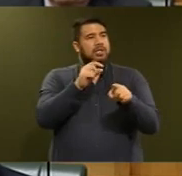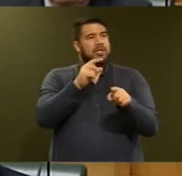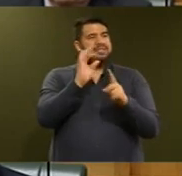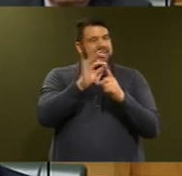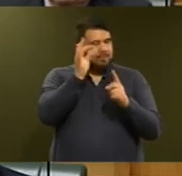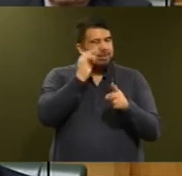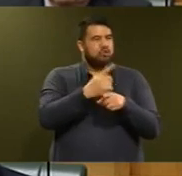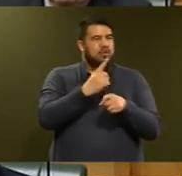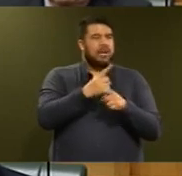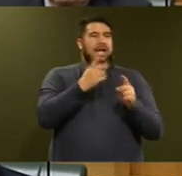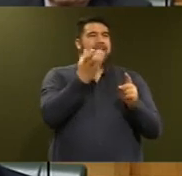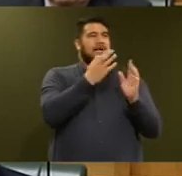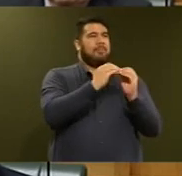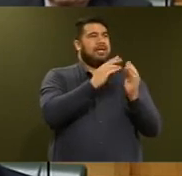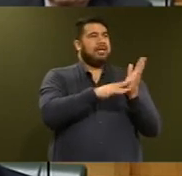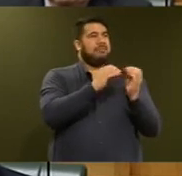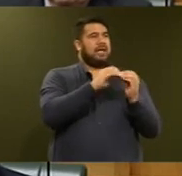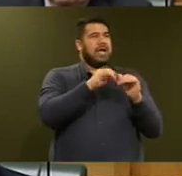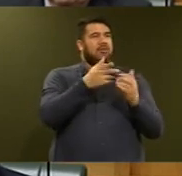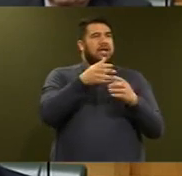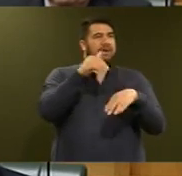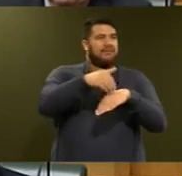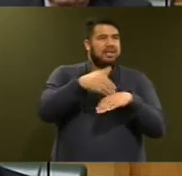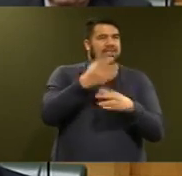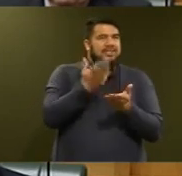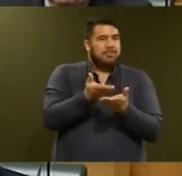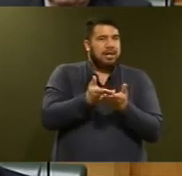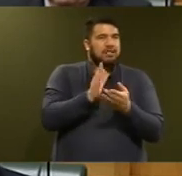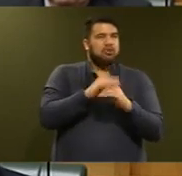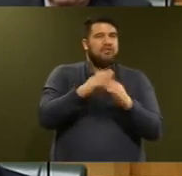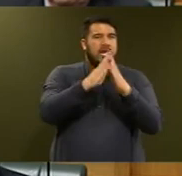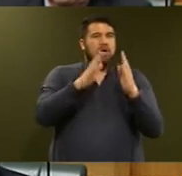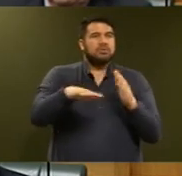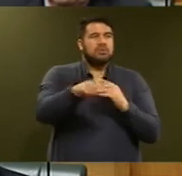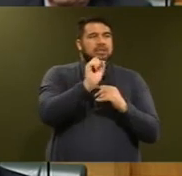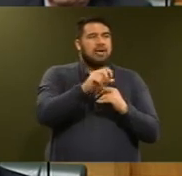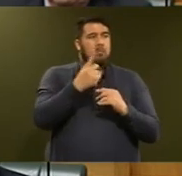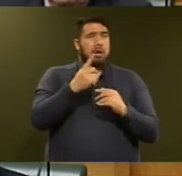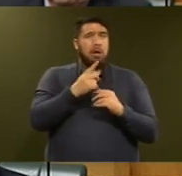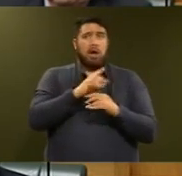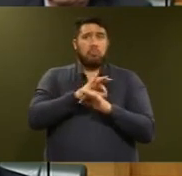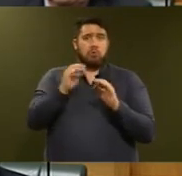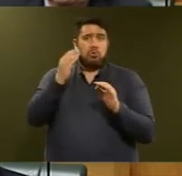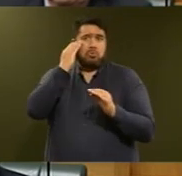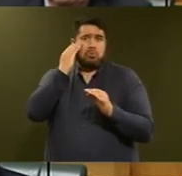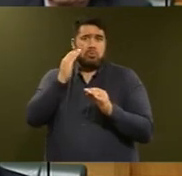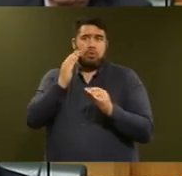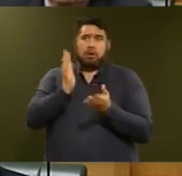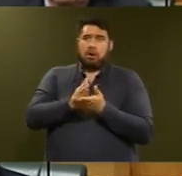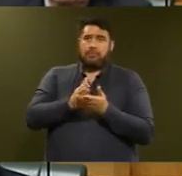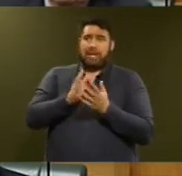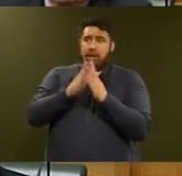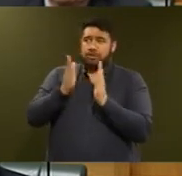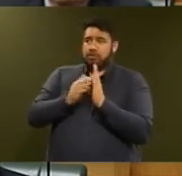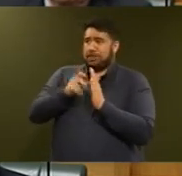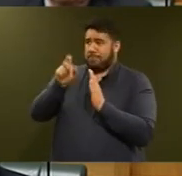and the effect it's having on housing demand but I have to say I wasn't aware there was any suggestion that Housing New Zealand tenants were